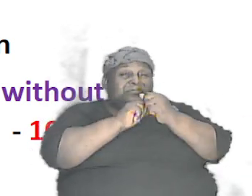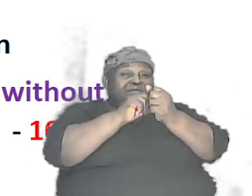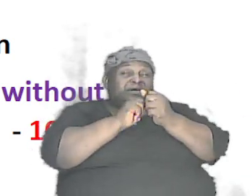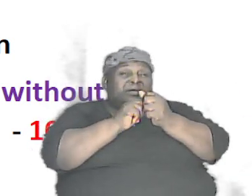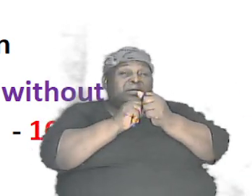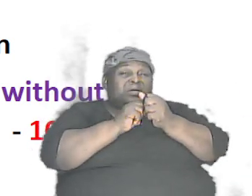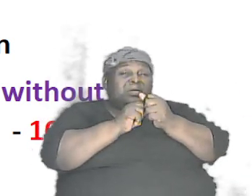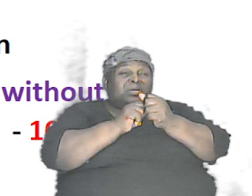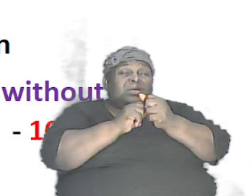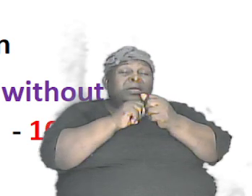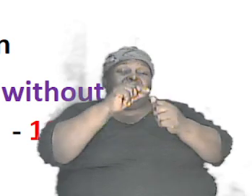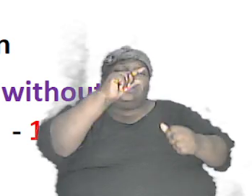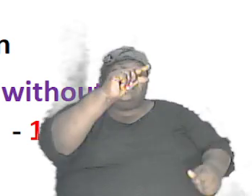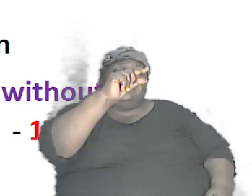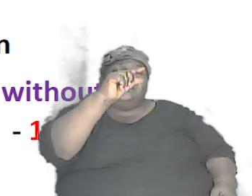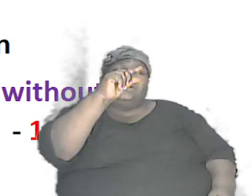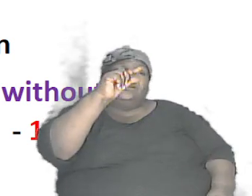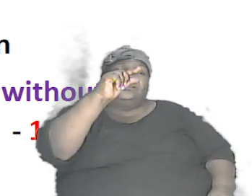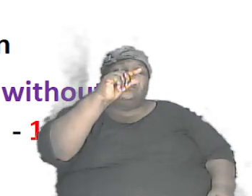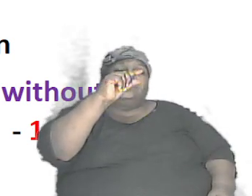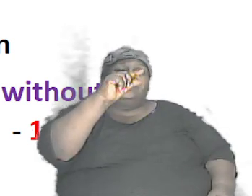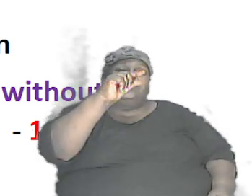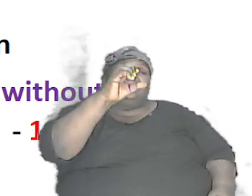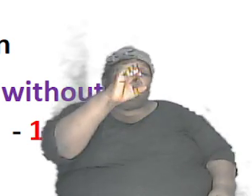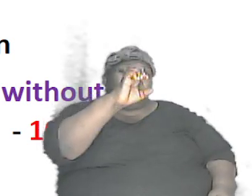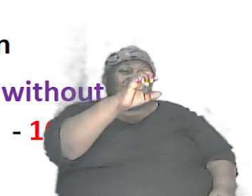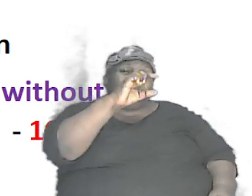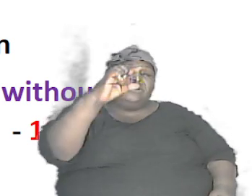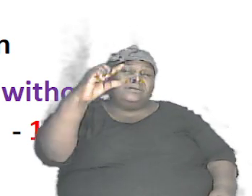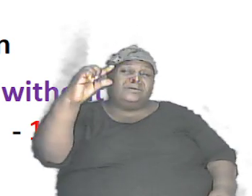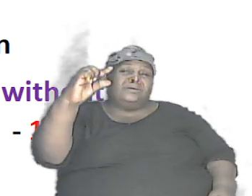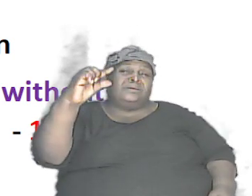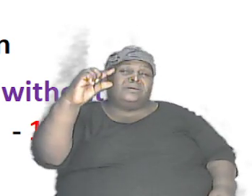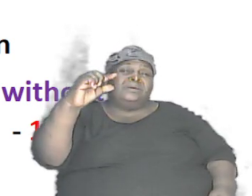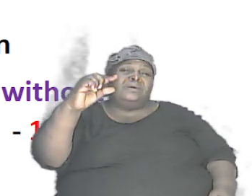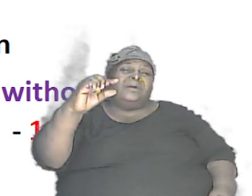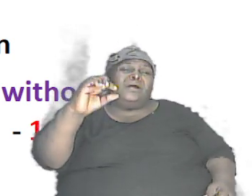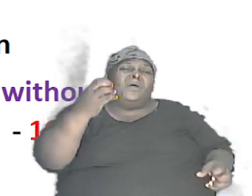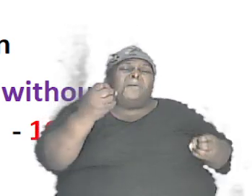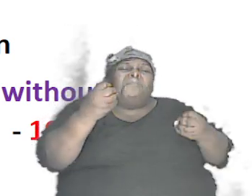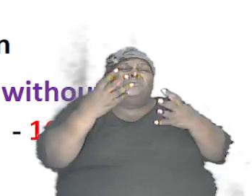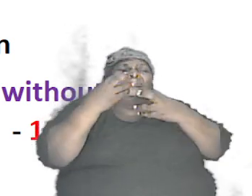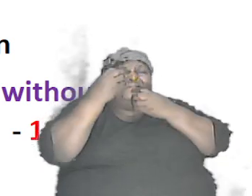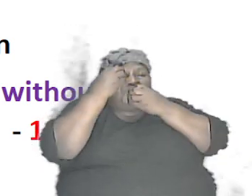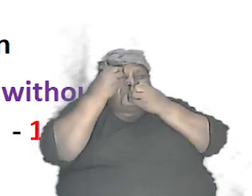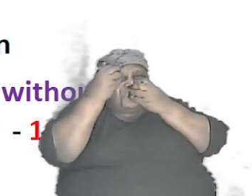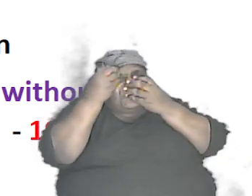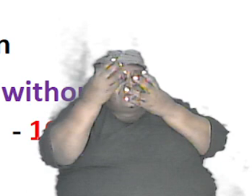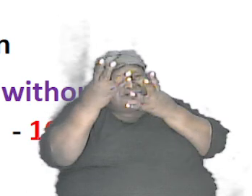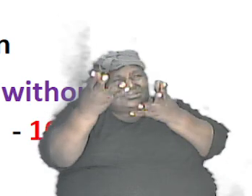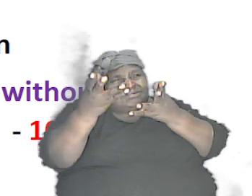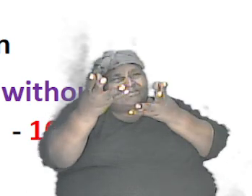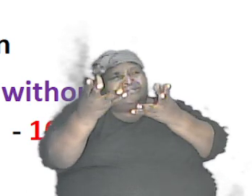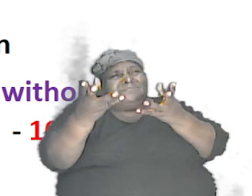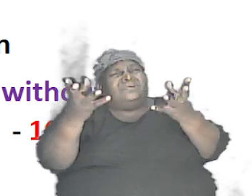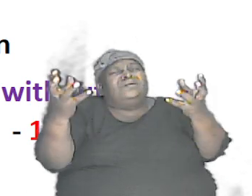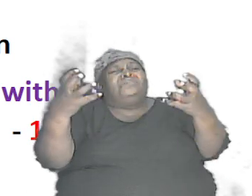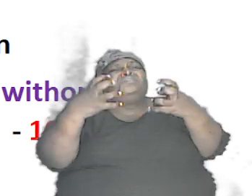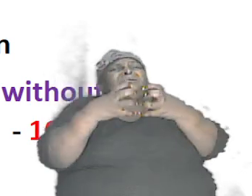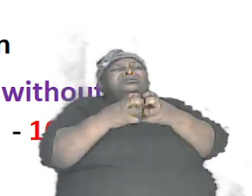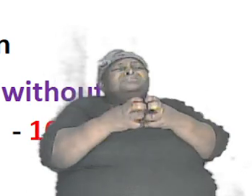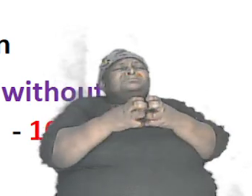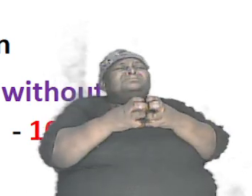a egg is formed you know how much information is in that genes in terms of the combination of genes